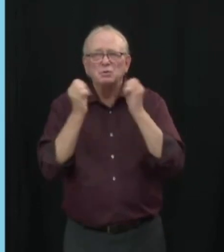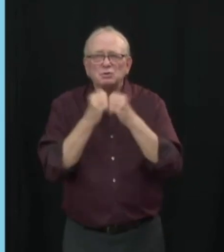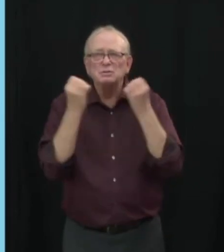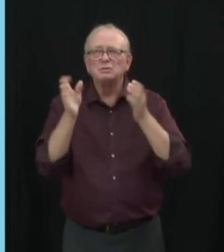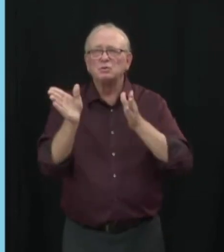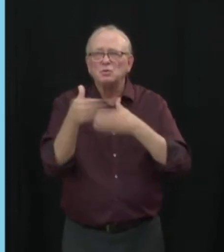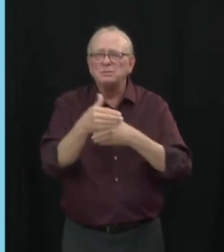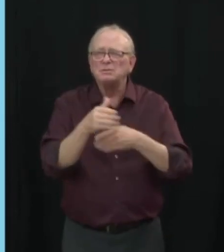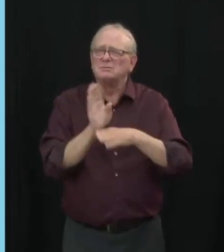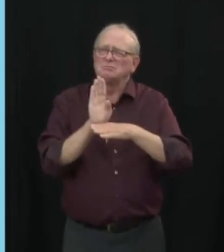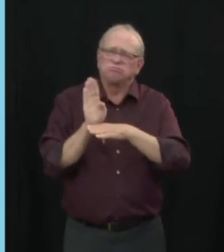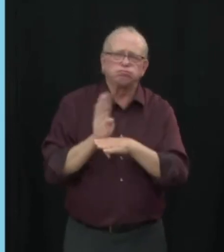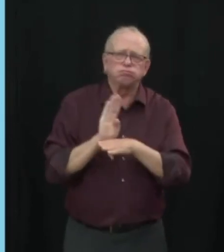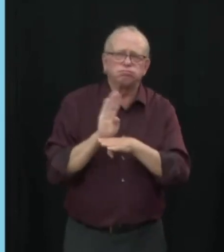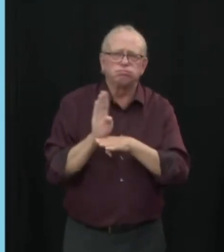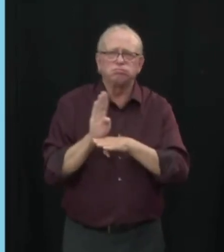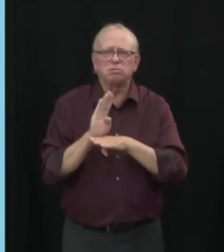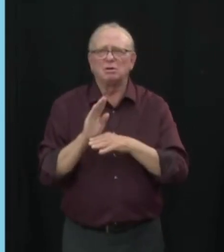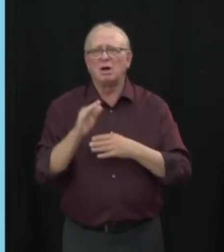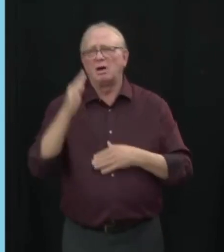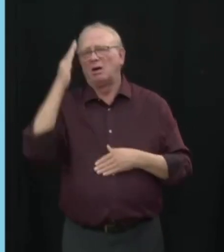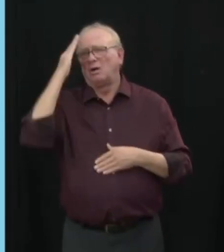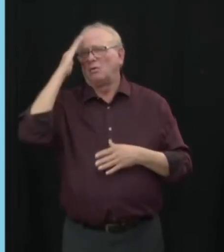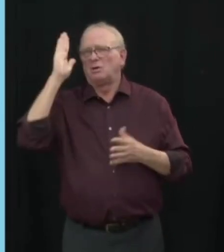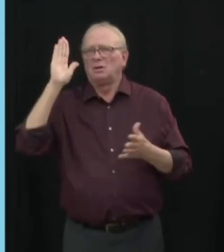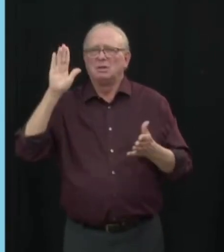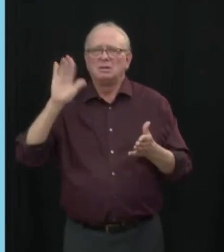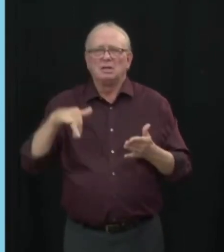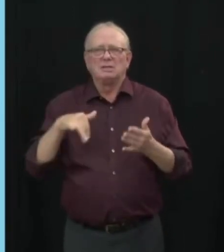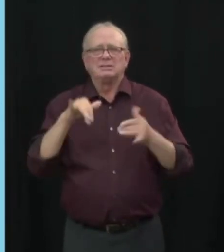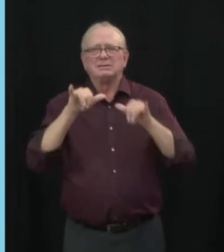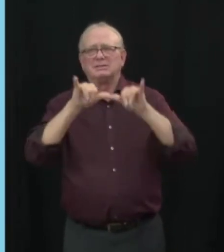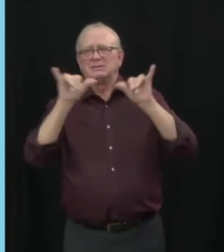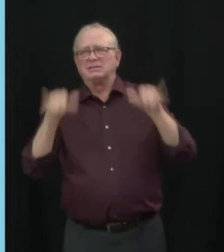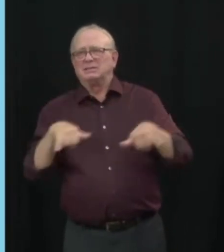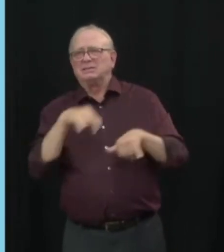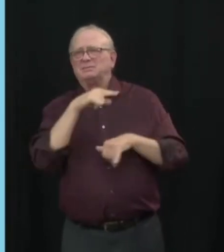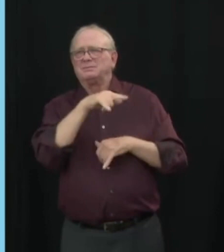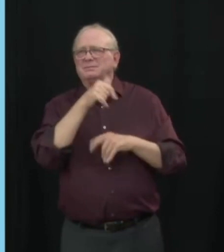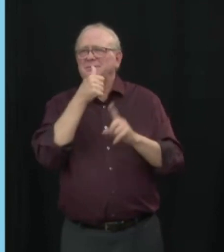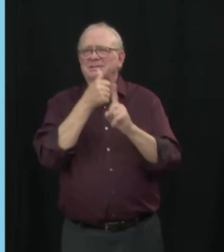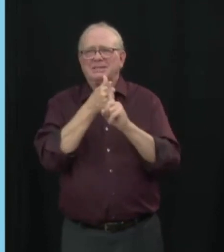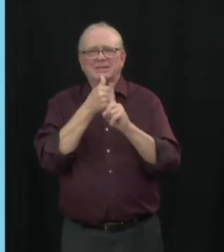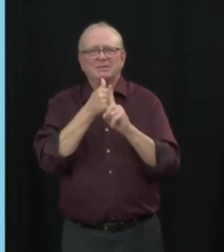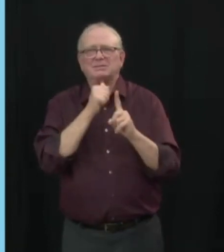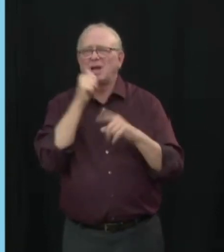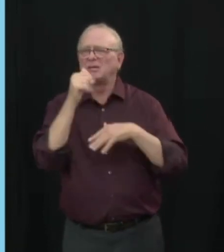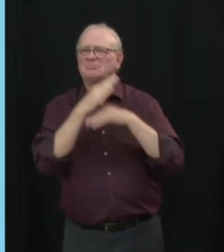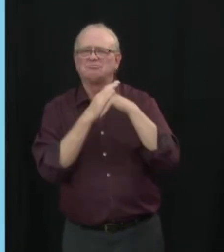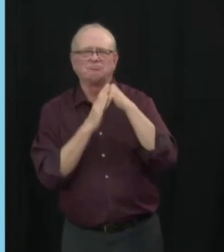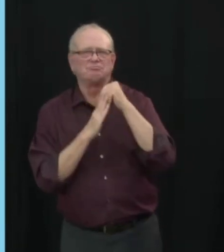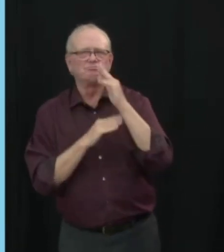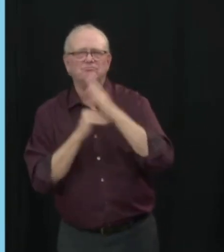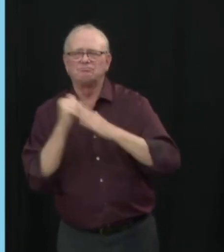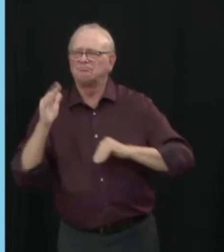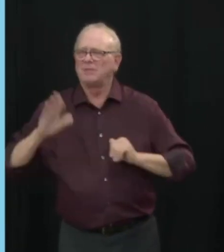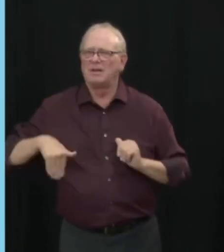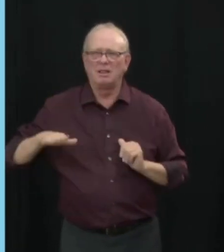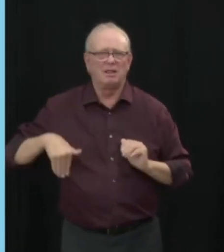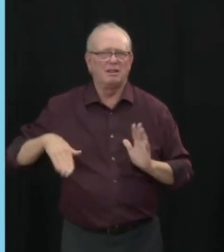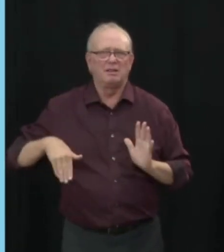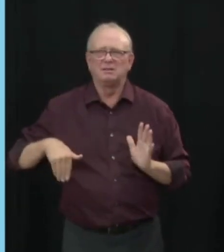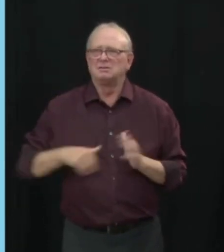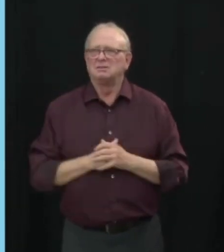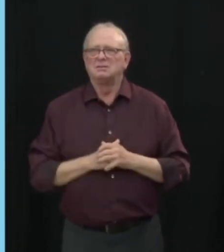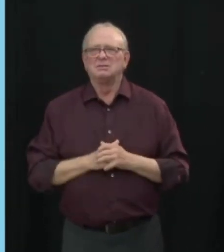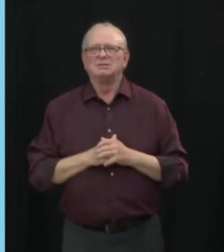we're conscious of that. But we know that as overall of the system, we're not at that level, so it depends on the location. You know, some of that's being